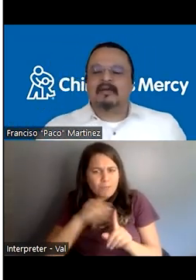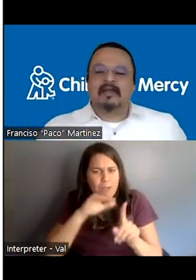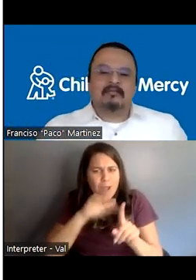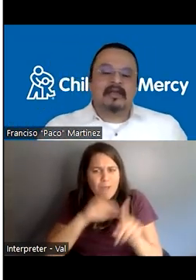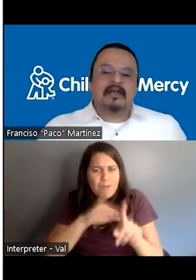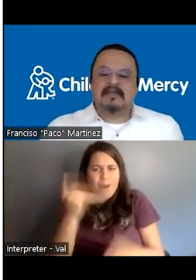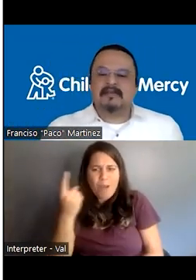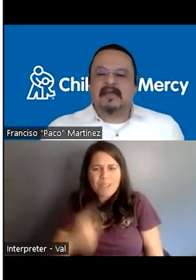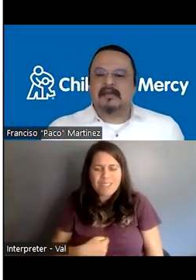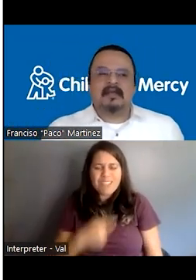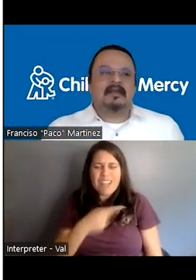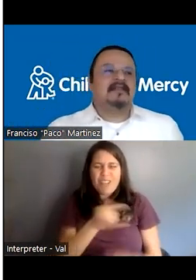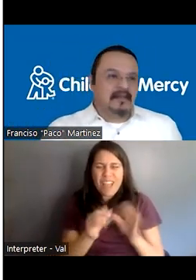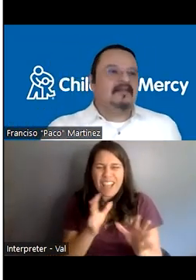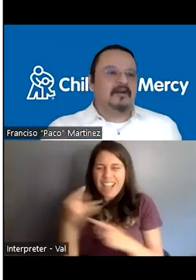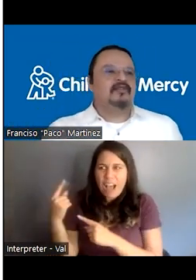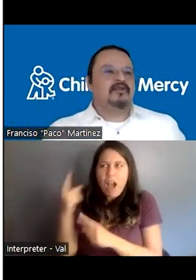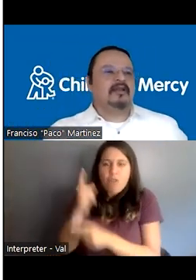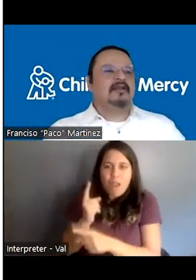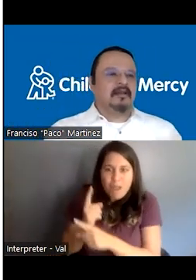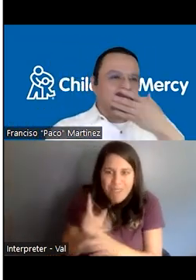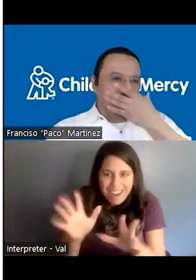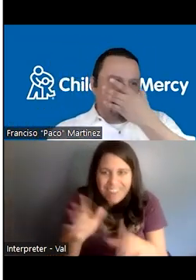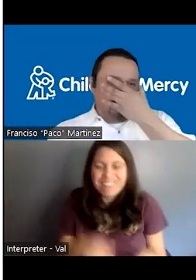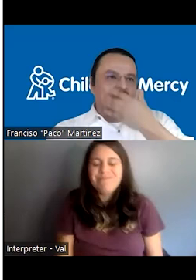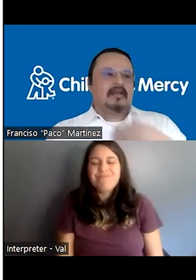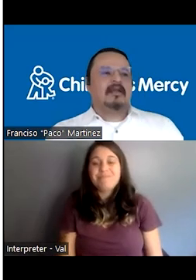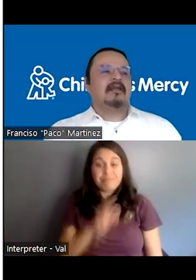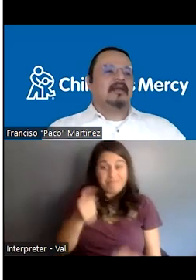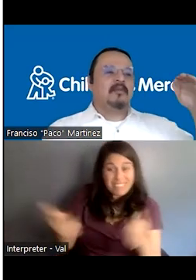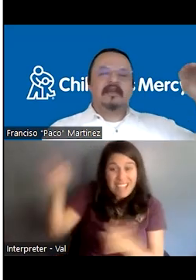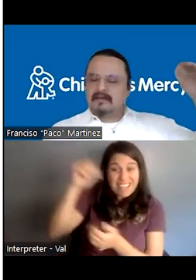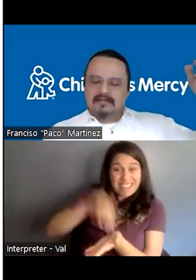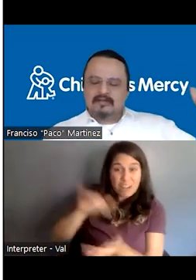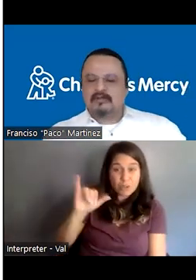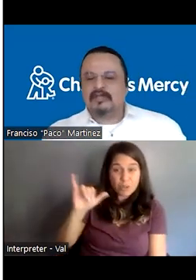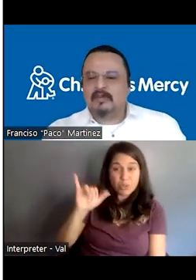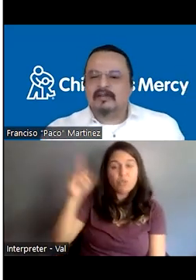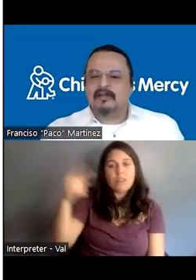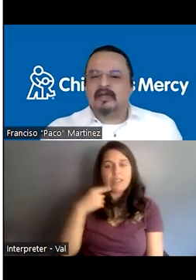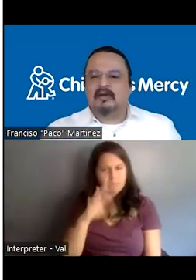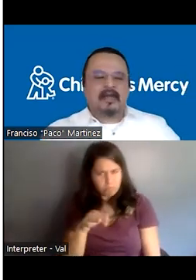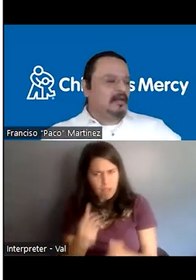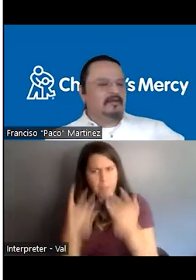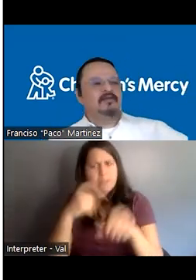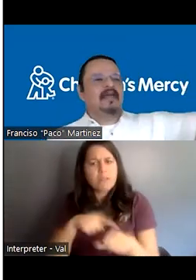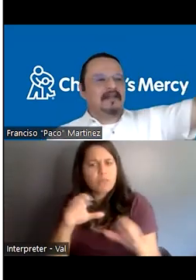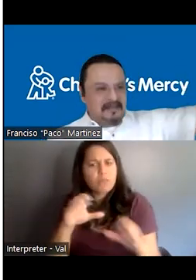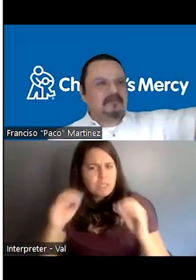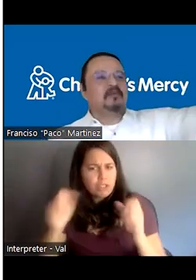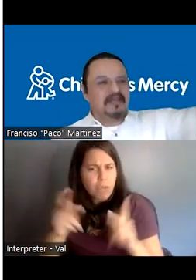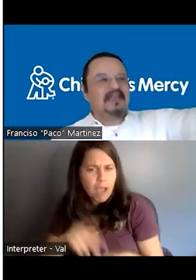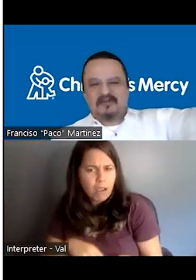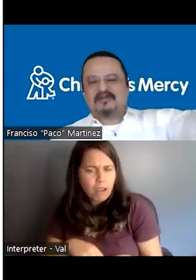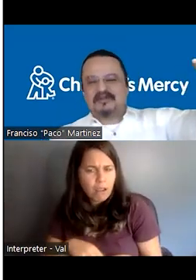how we, we, we achieve that. And the attendings are also telling them like, yeah, how many times did you do teach back today? Okay. If you do that,